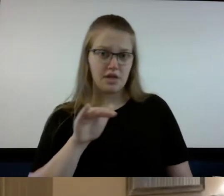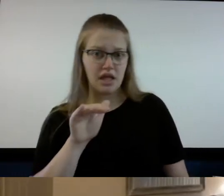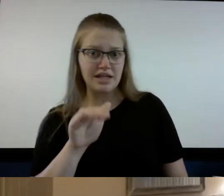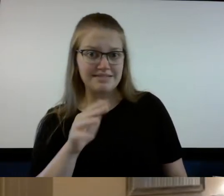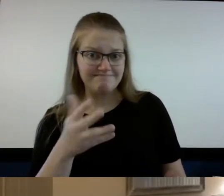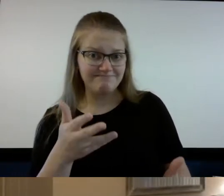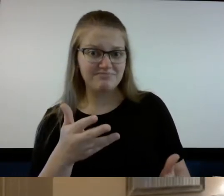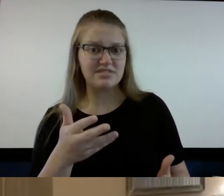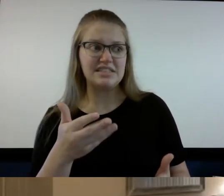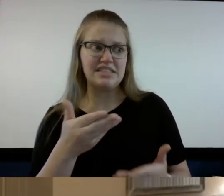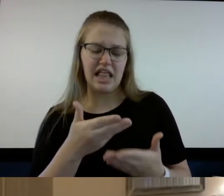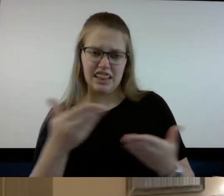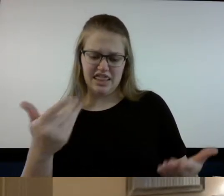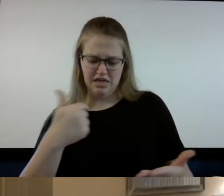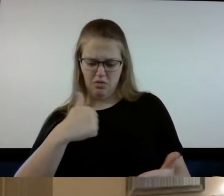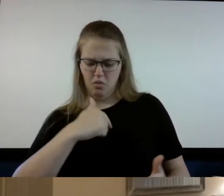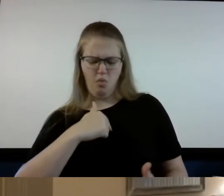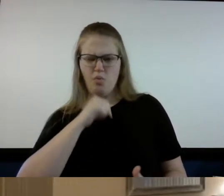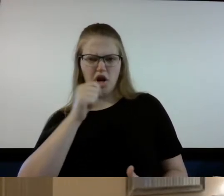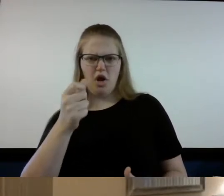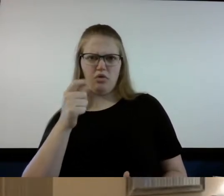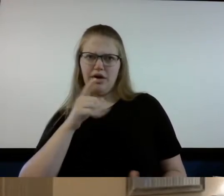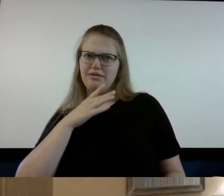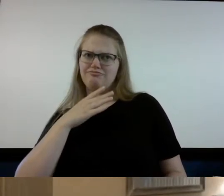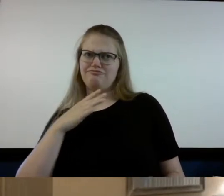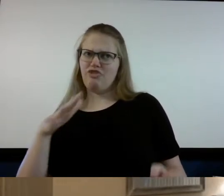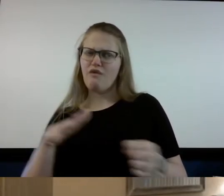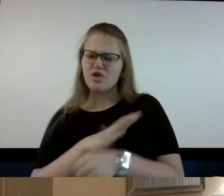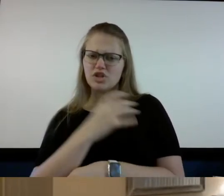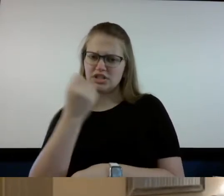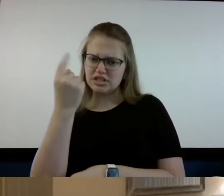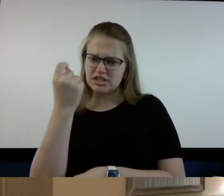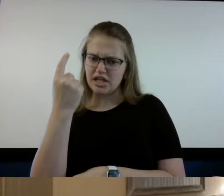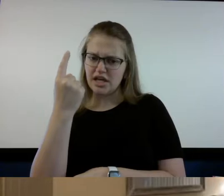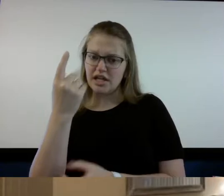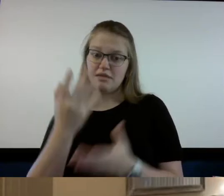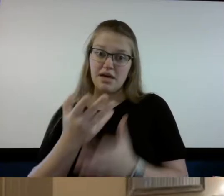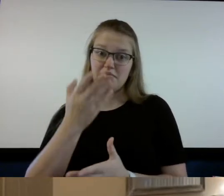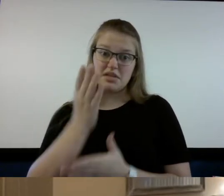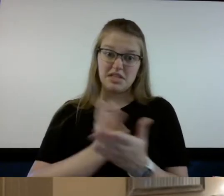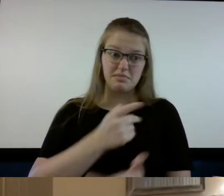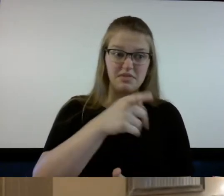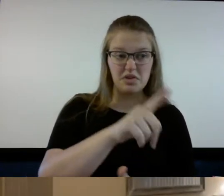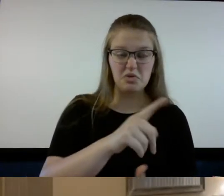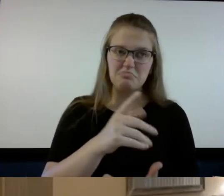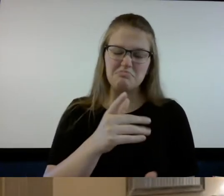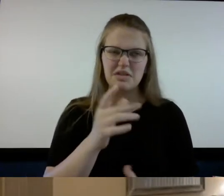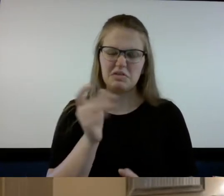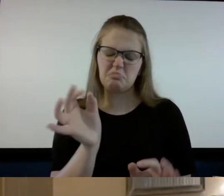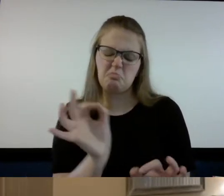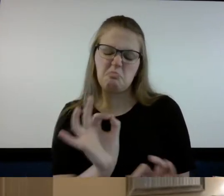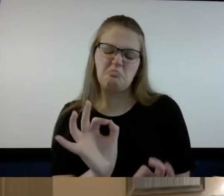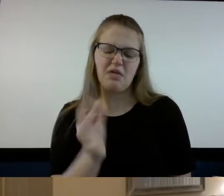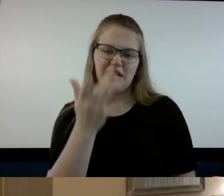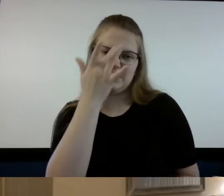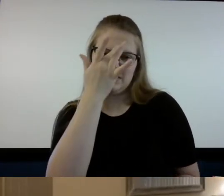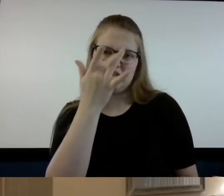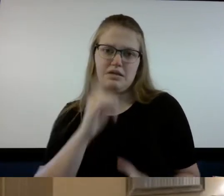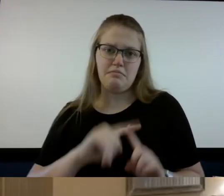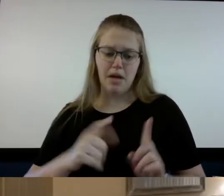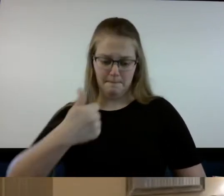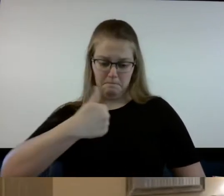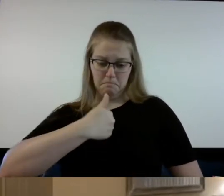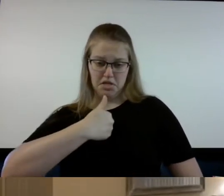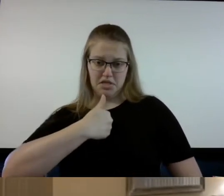don't we don't really comprehend you may you may just get small symptoms but I I have a compromised